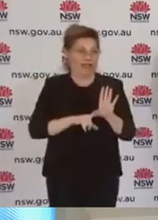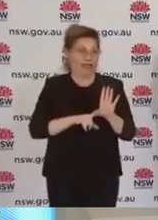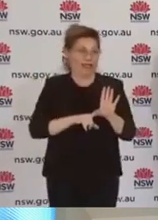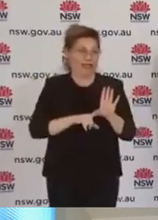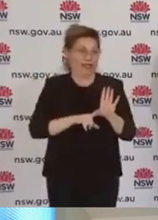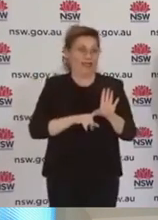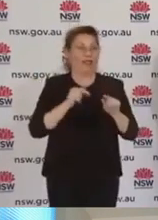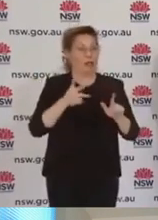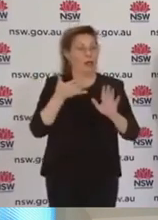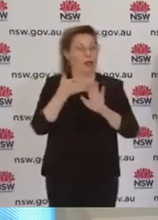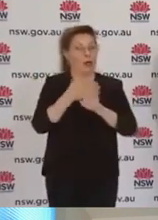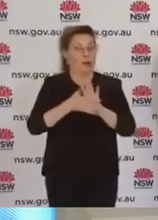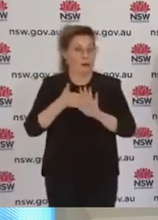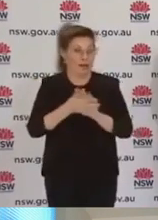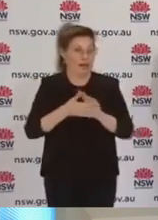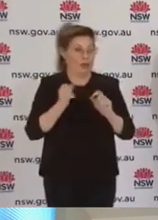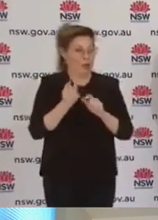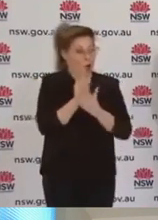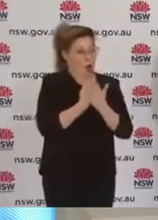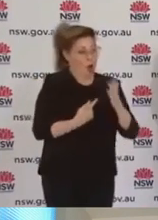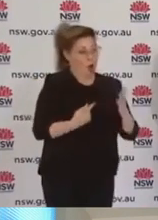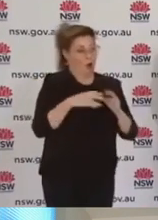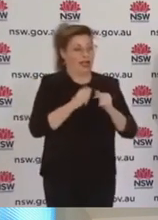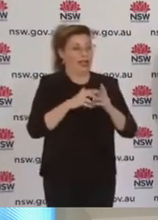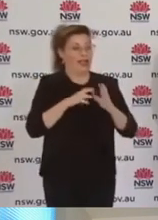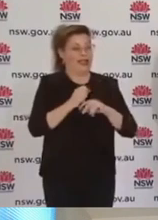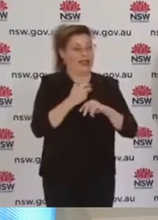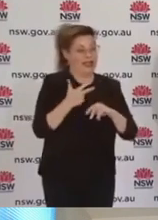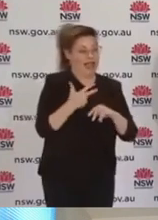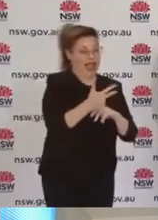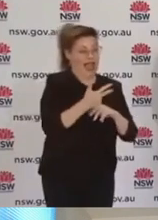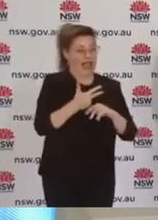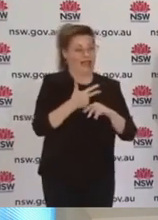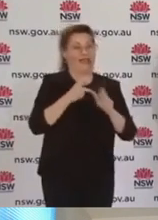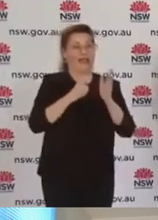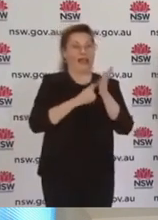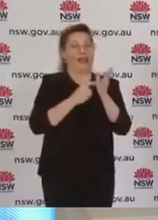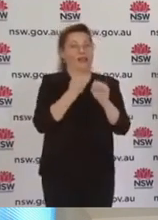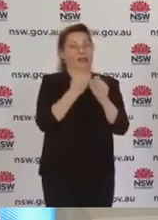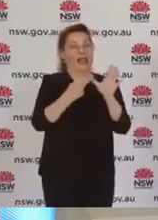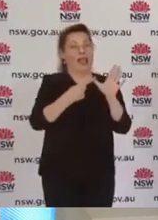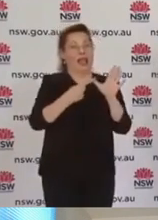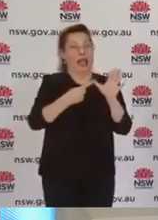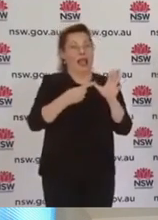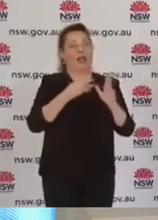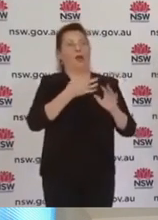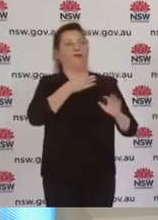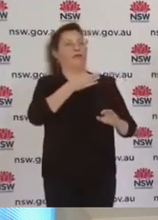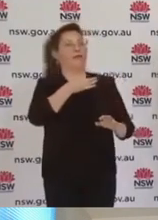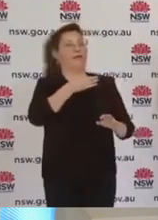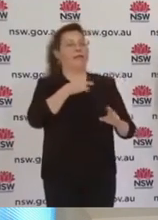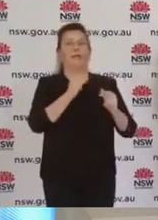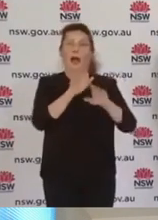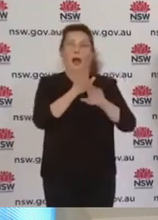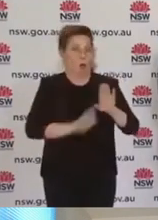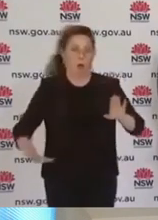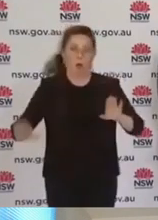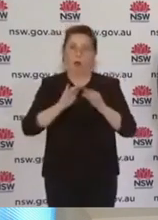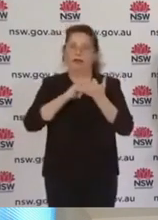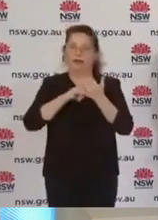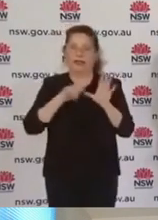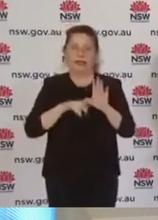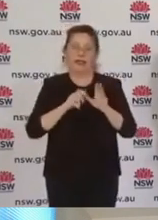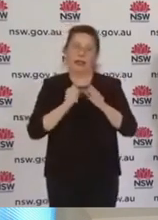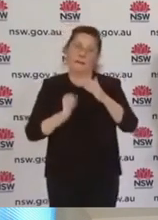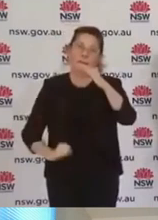concern will now have imposed on them the five kilometres instead of the 10 kilometres. In affected local government areas, we want to stress